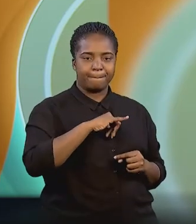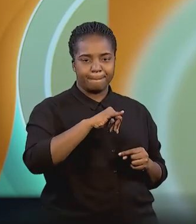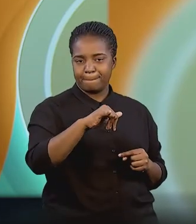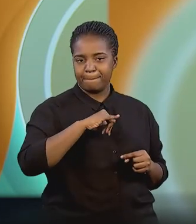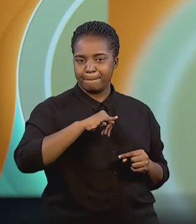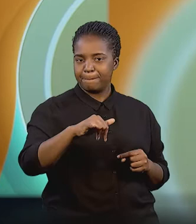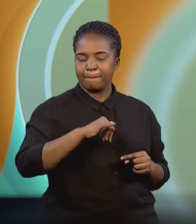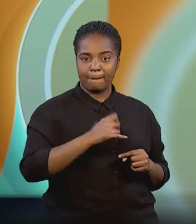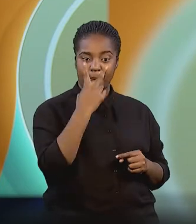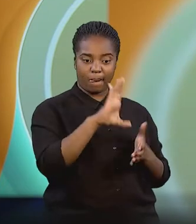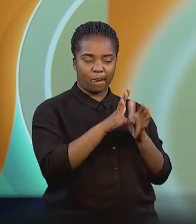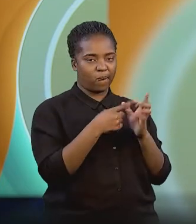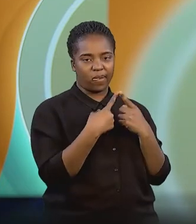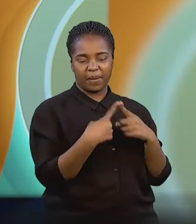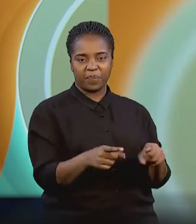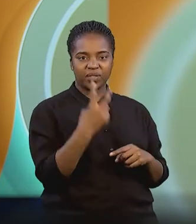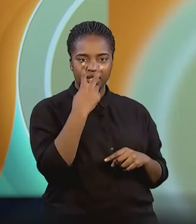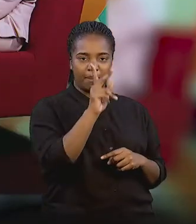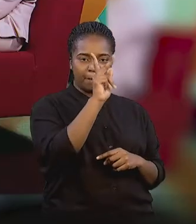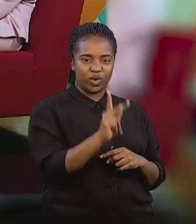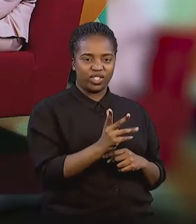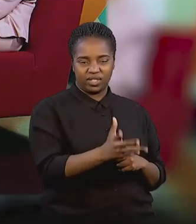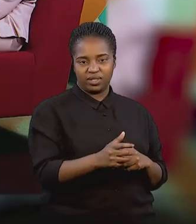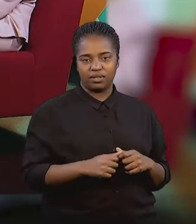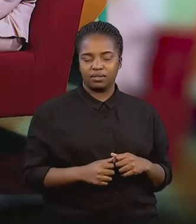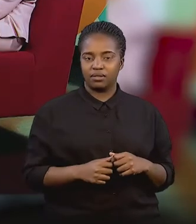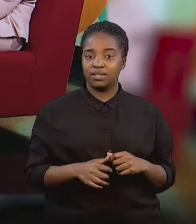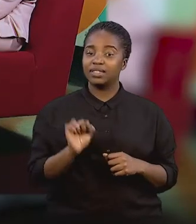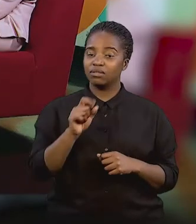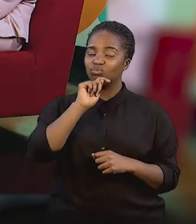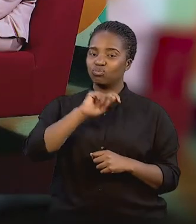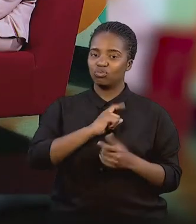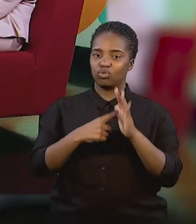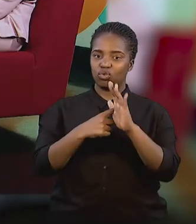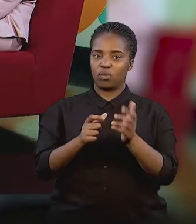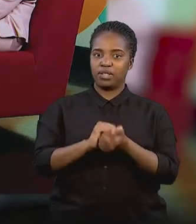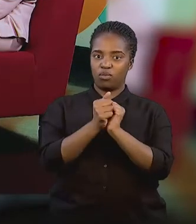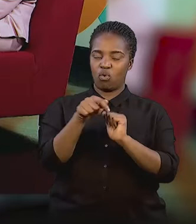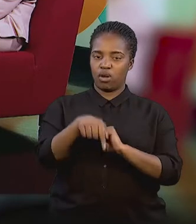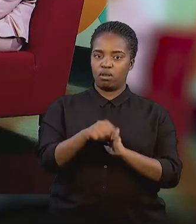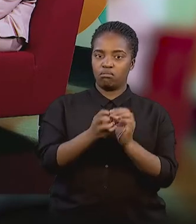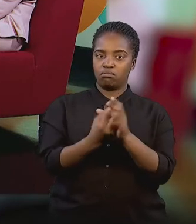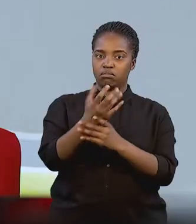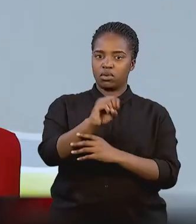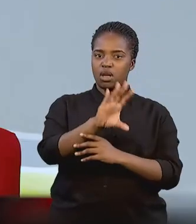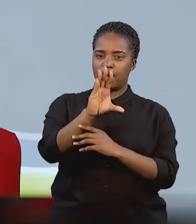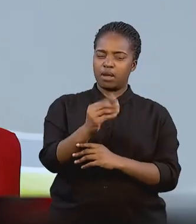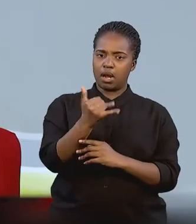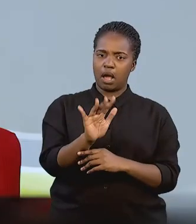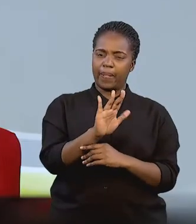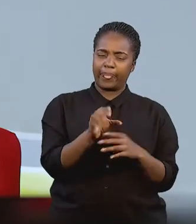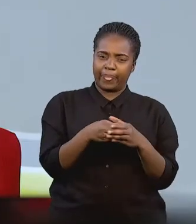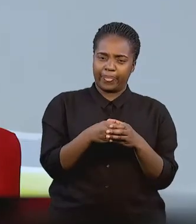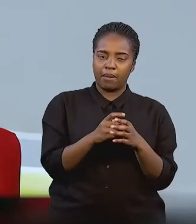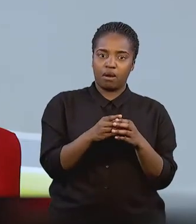They don't see your disability, they see a person. And it shows that adaptive sports is growing in South Africa. Right now, it's actually